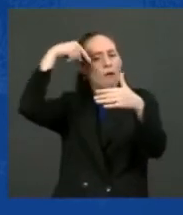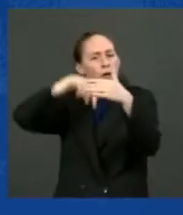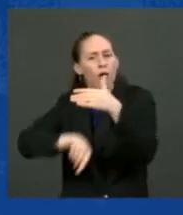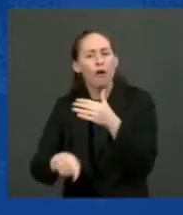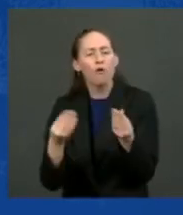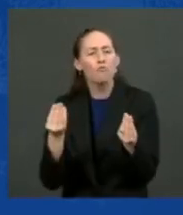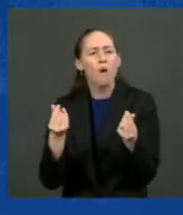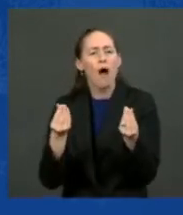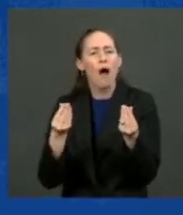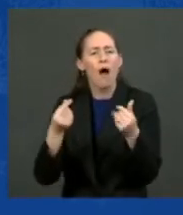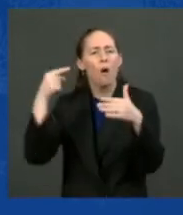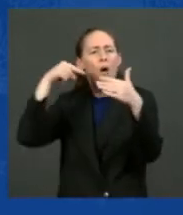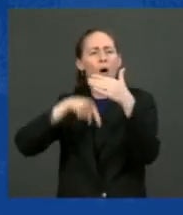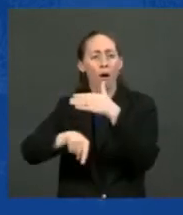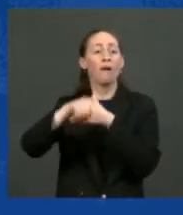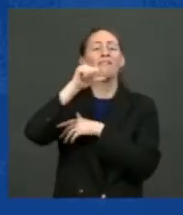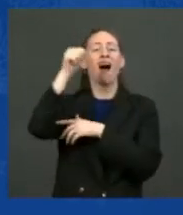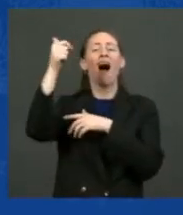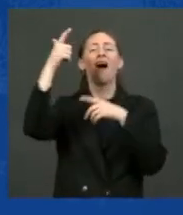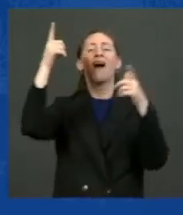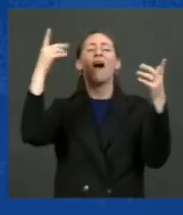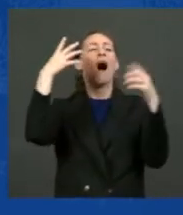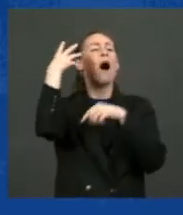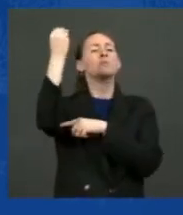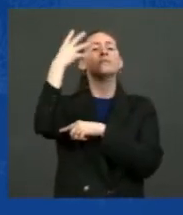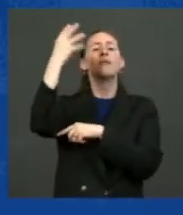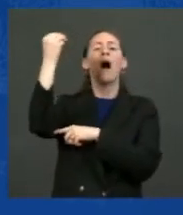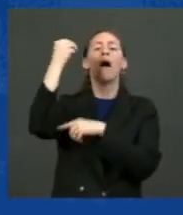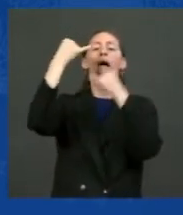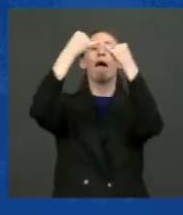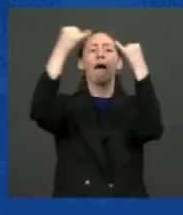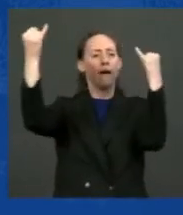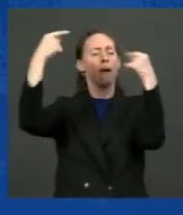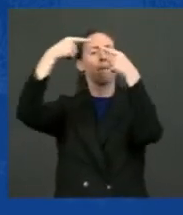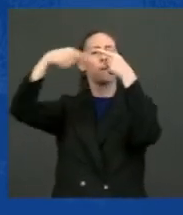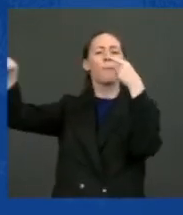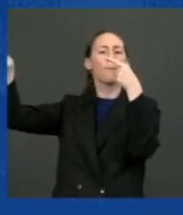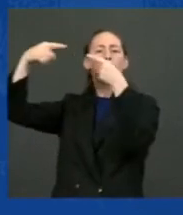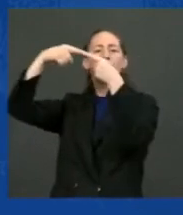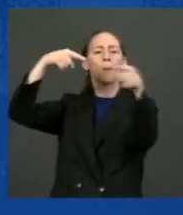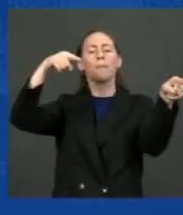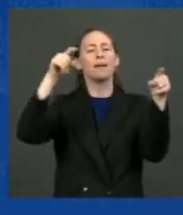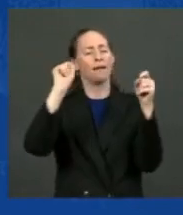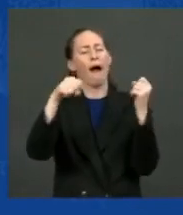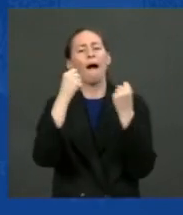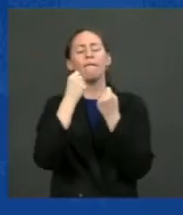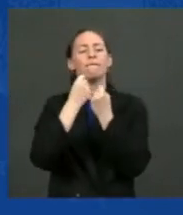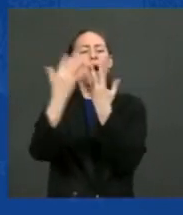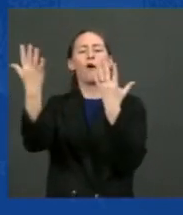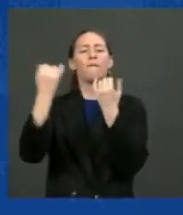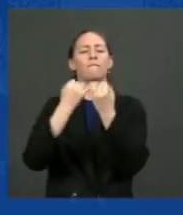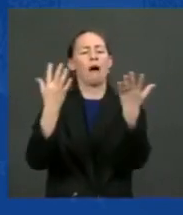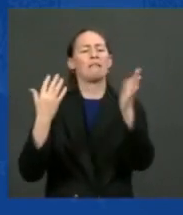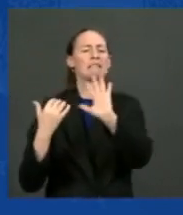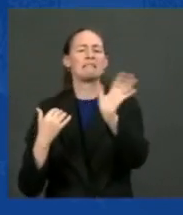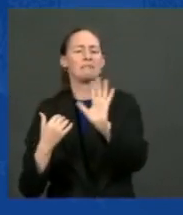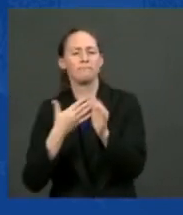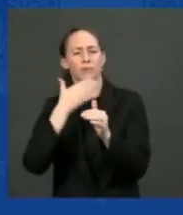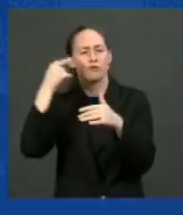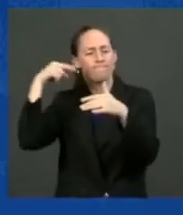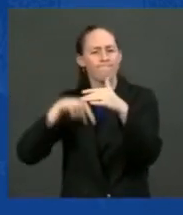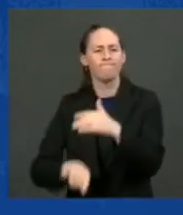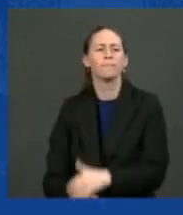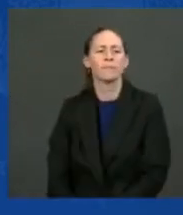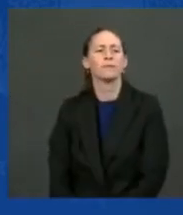by high winds and tornadoes and the like, causing fires. Look, I haven't pressed it. I haven't passed it.